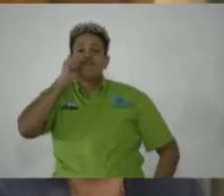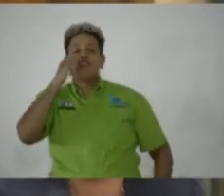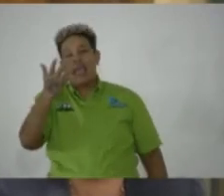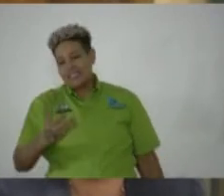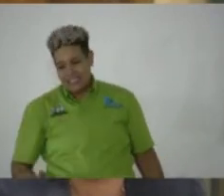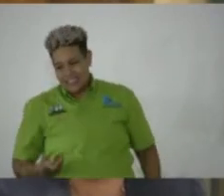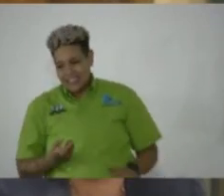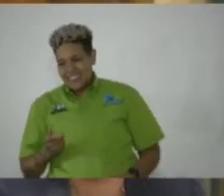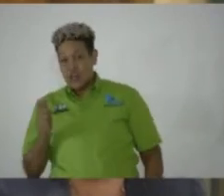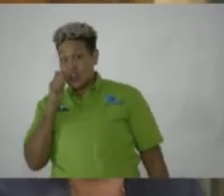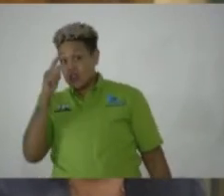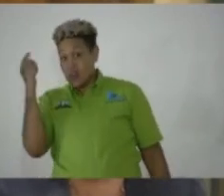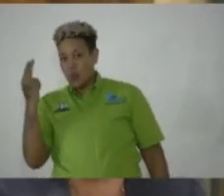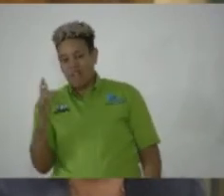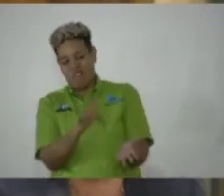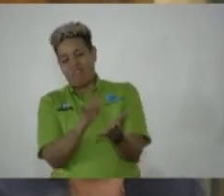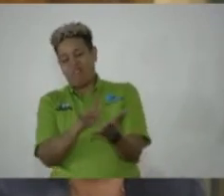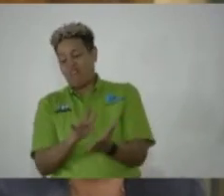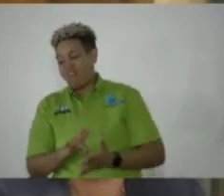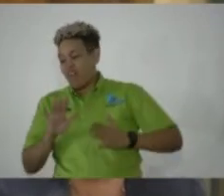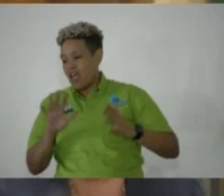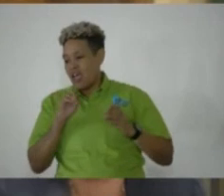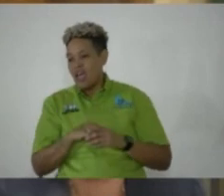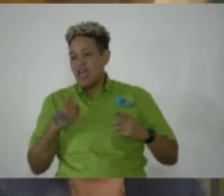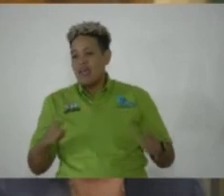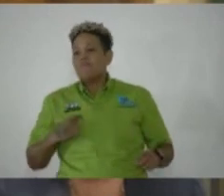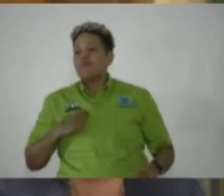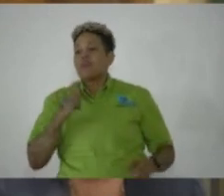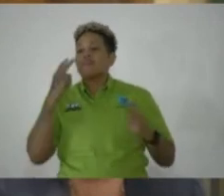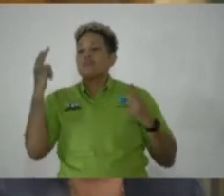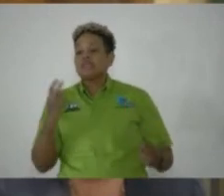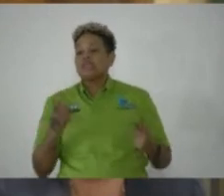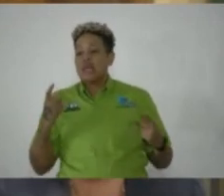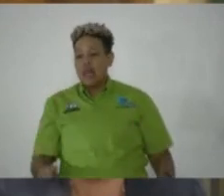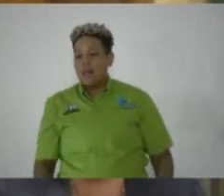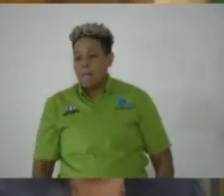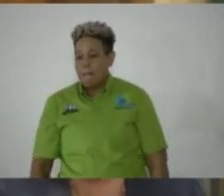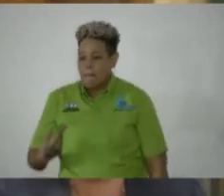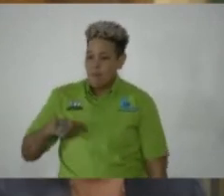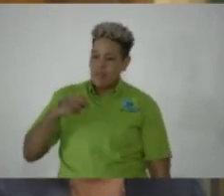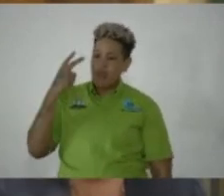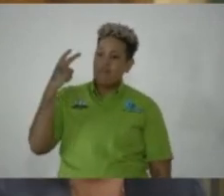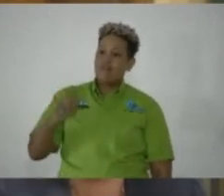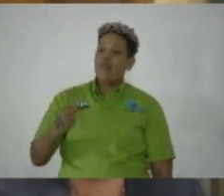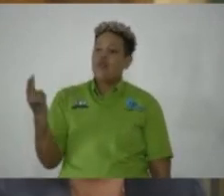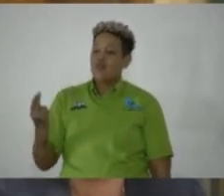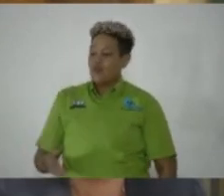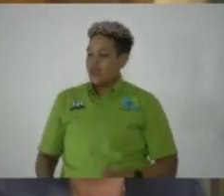From weaponizing the issue of race. Because we have seen it. Because we have seen it.